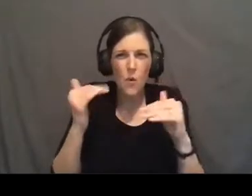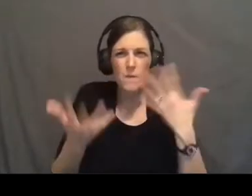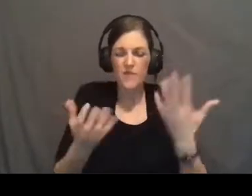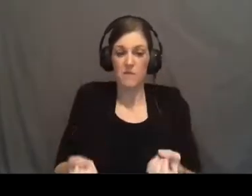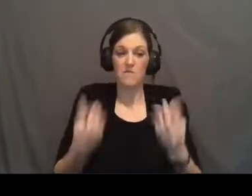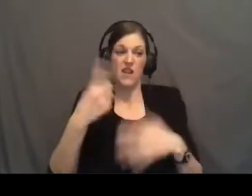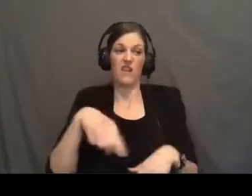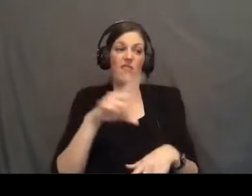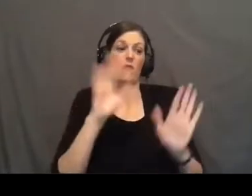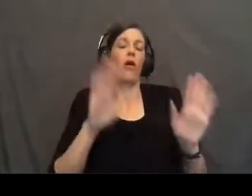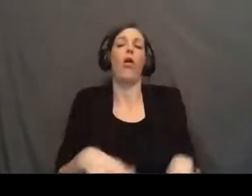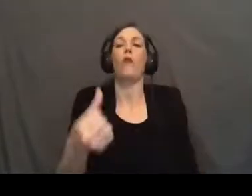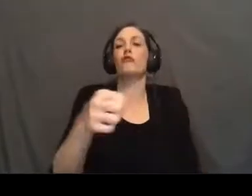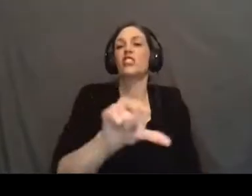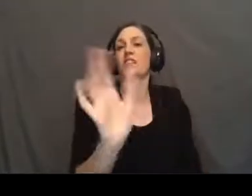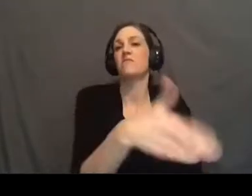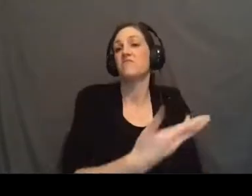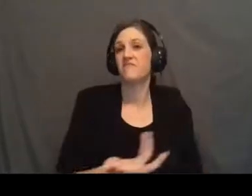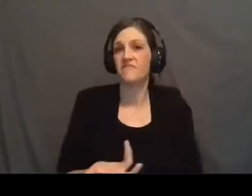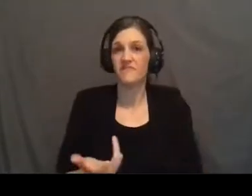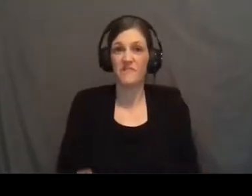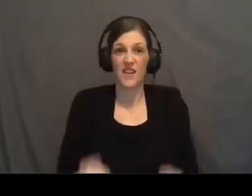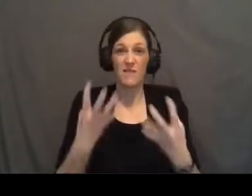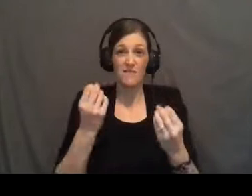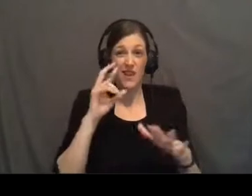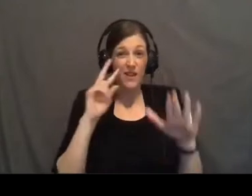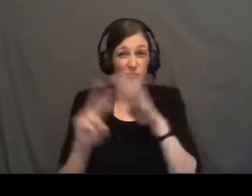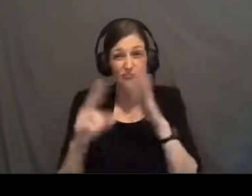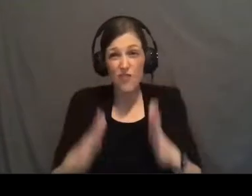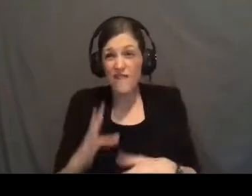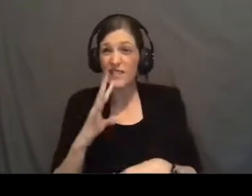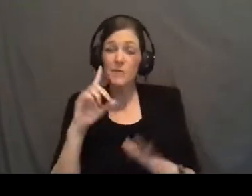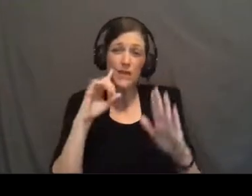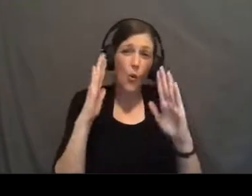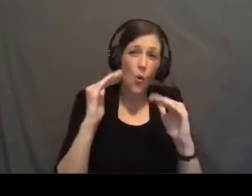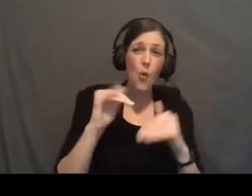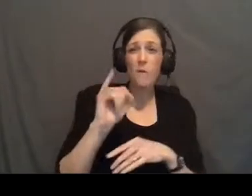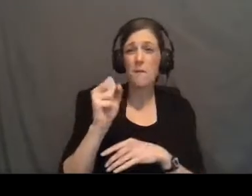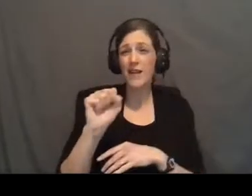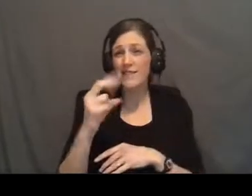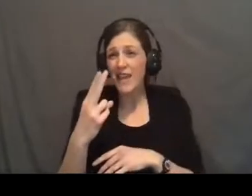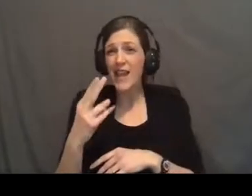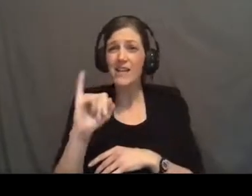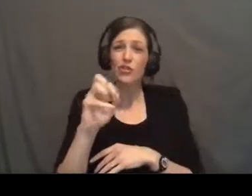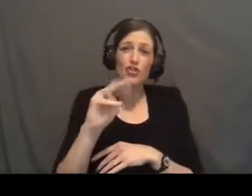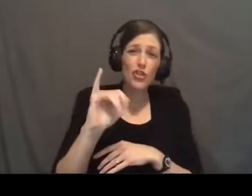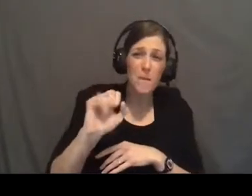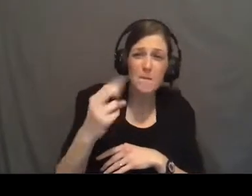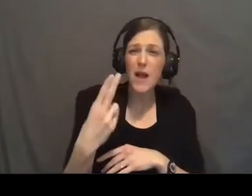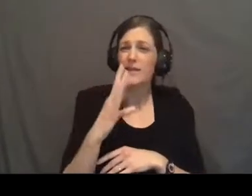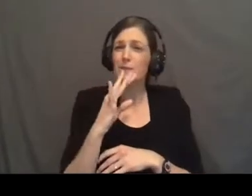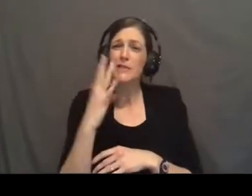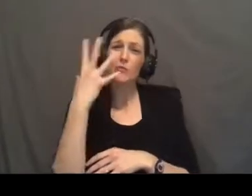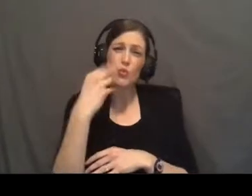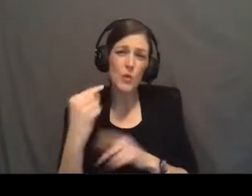just flat out rejected it. Multiple prophets speaking hope, you got Isaiah, you got Jeremiah, speaking these beautiful